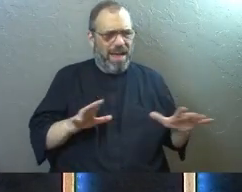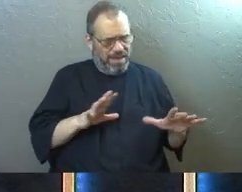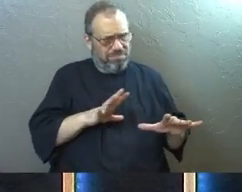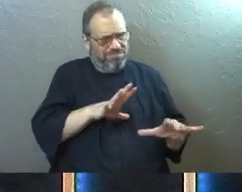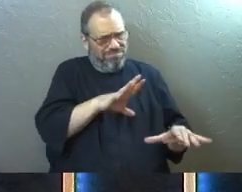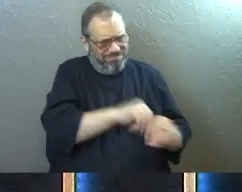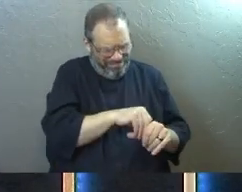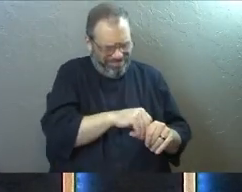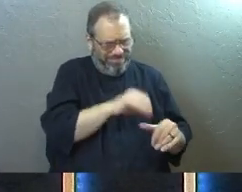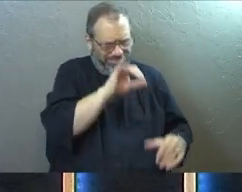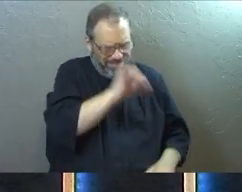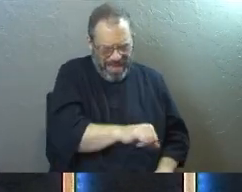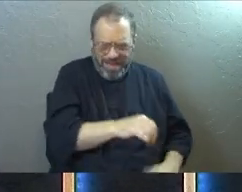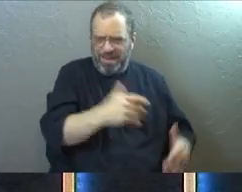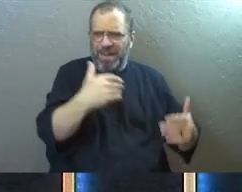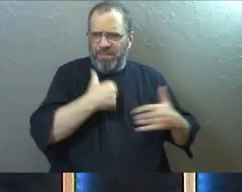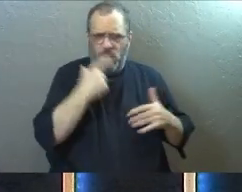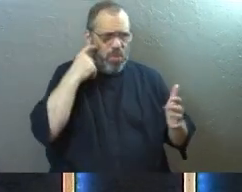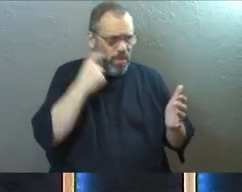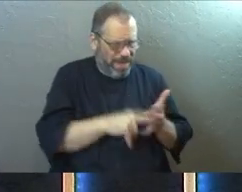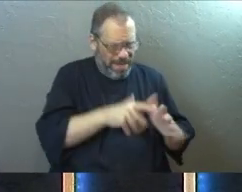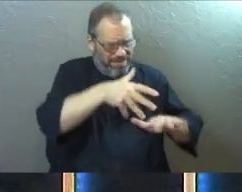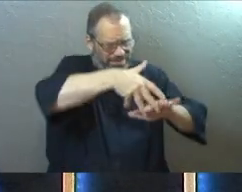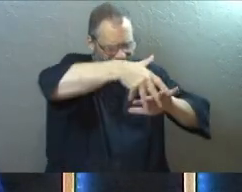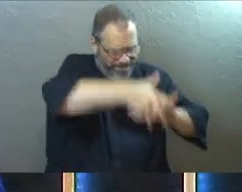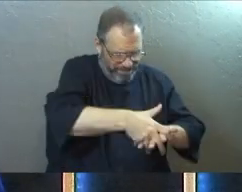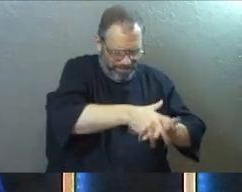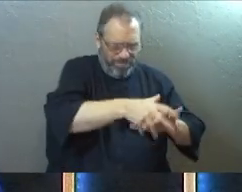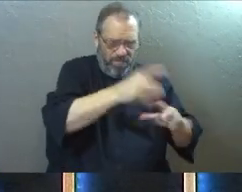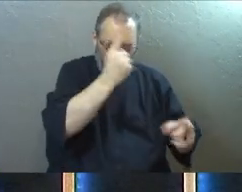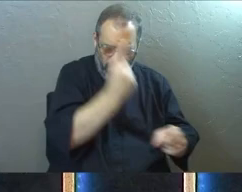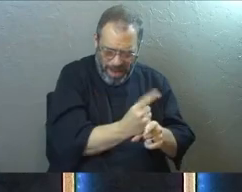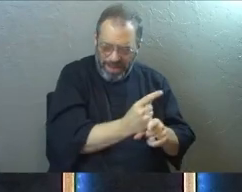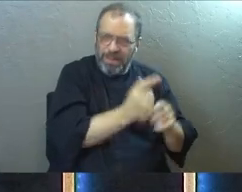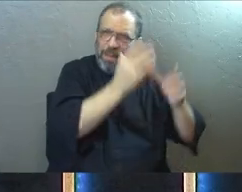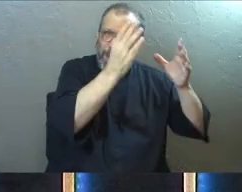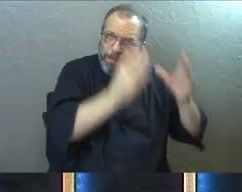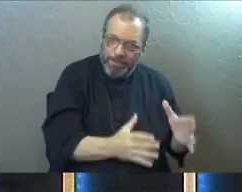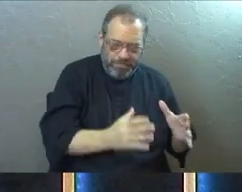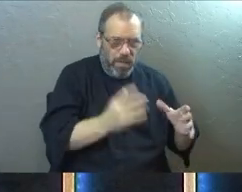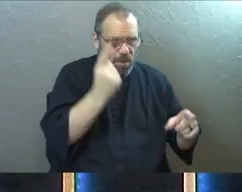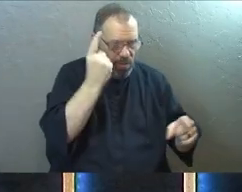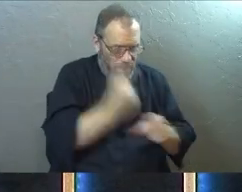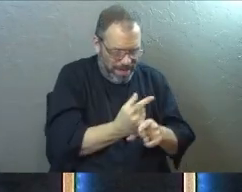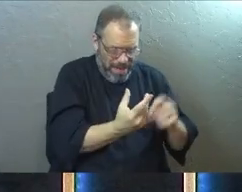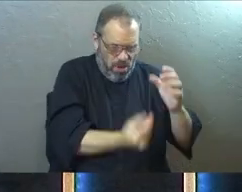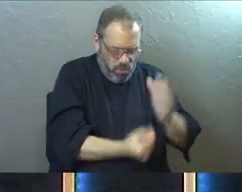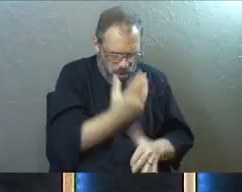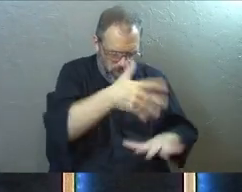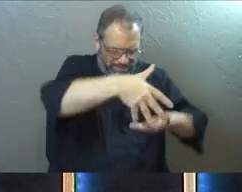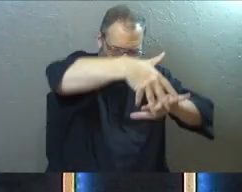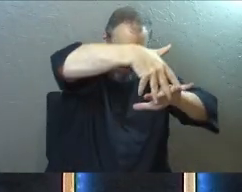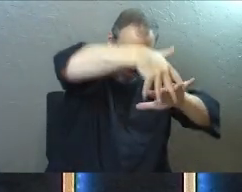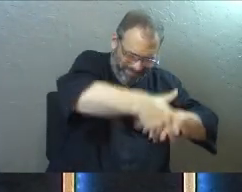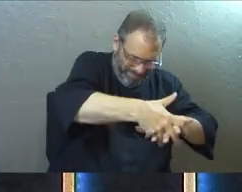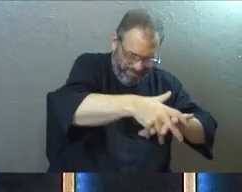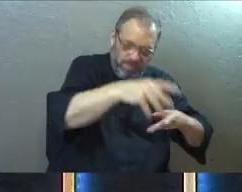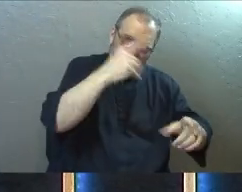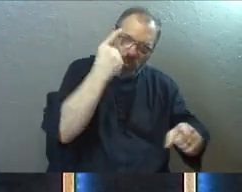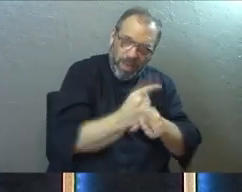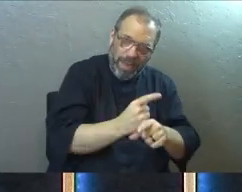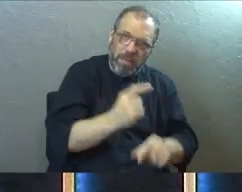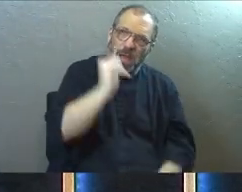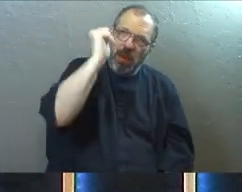into that. I've got to recognize and plug into the right places. I need to grow down my roots into the right